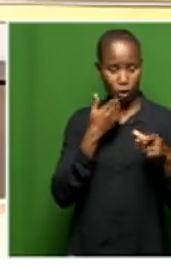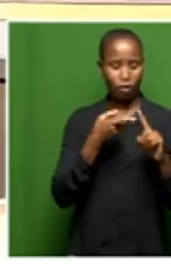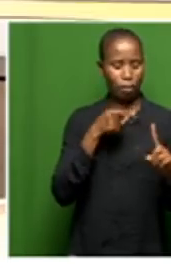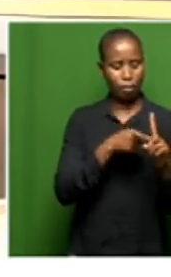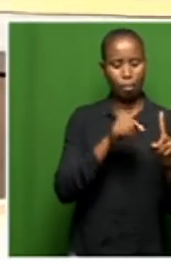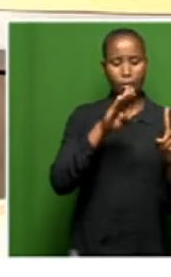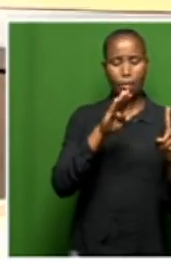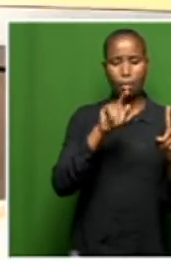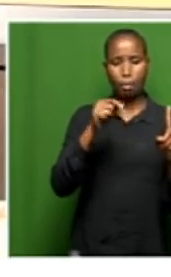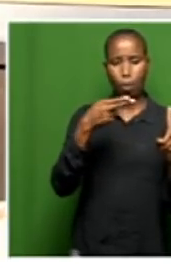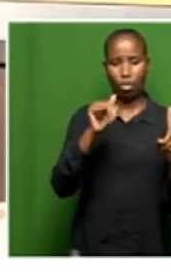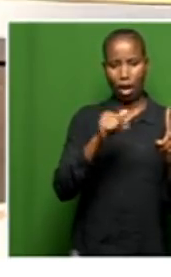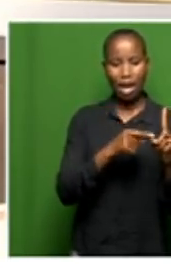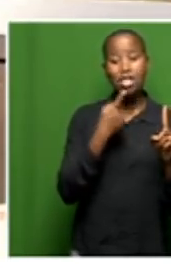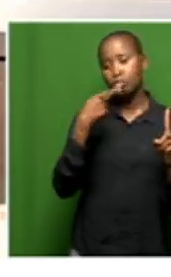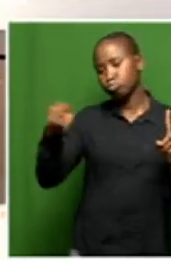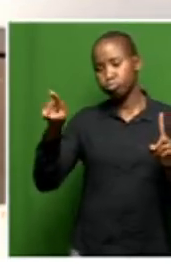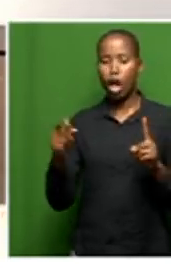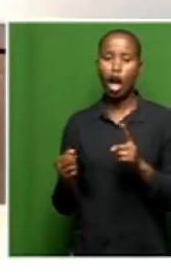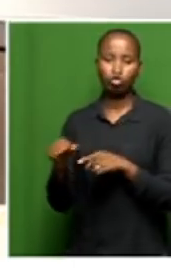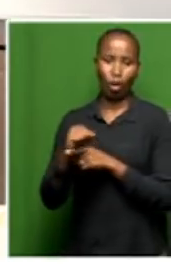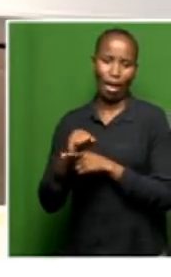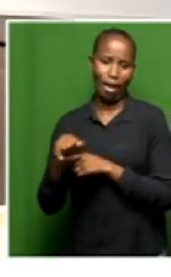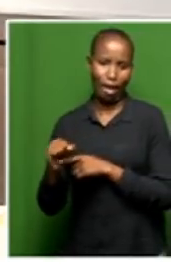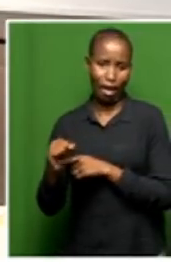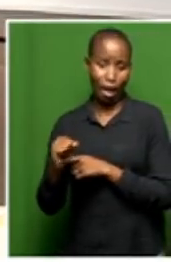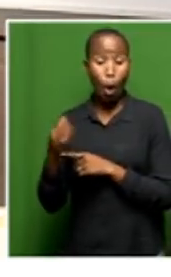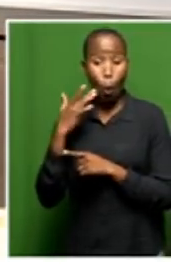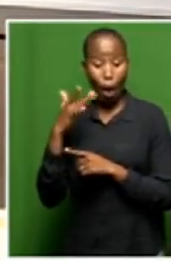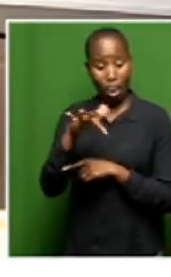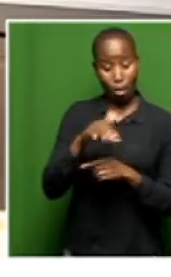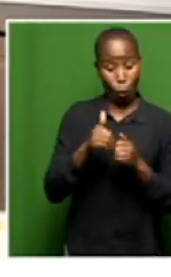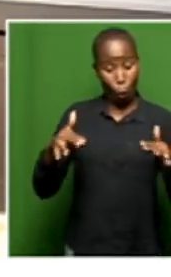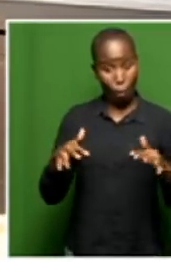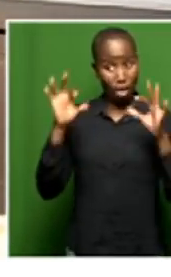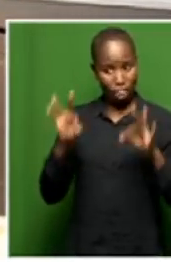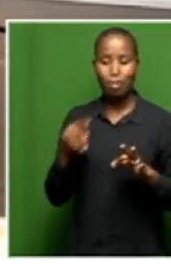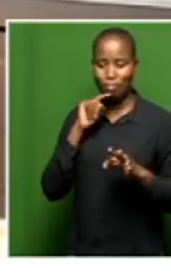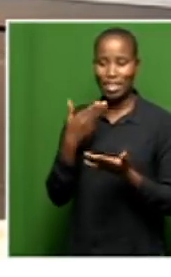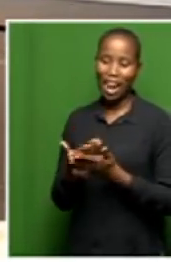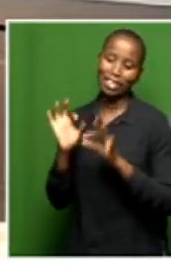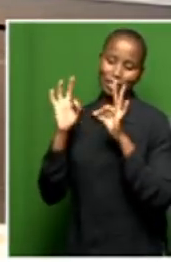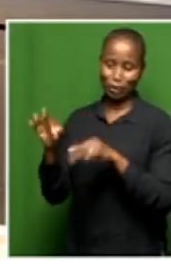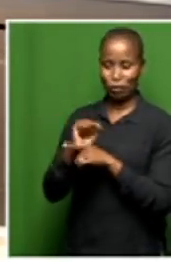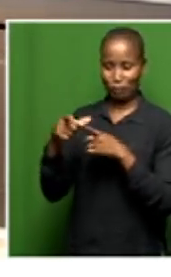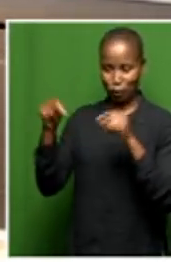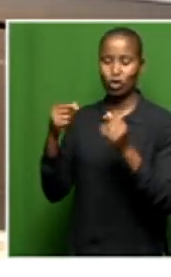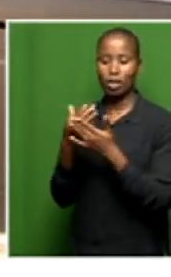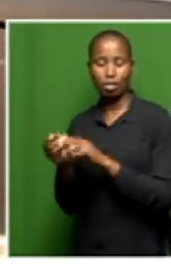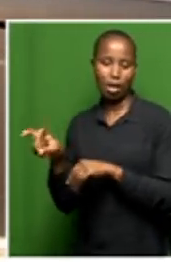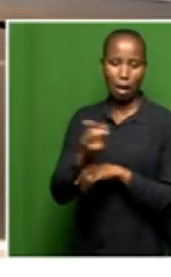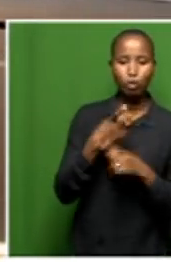training. That's what we are told, that they are training, so that by the time the facility opens, they are able to do the basics.